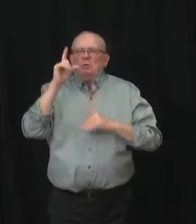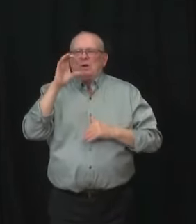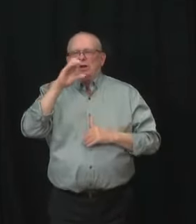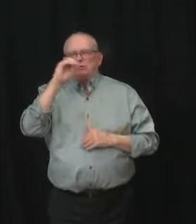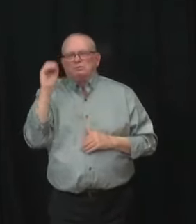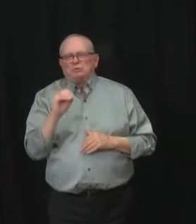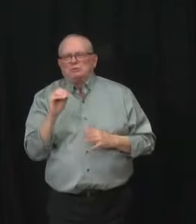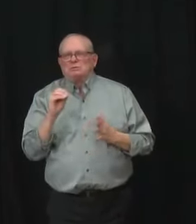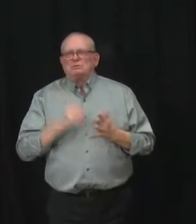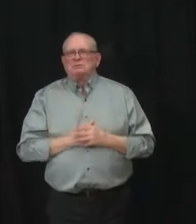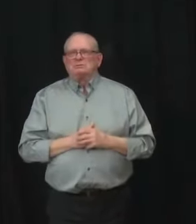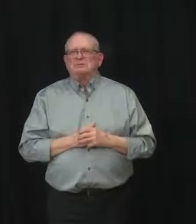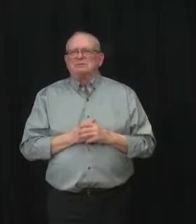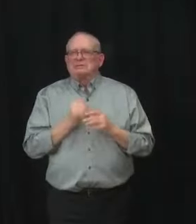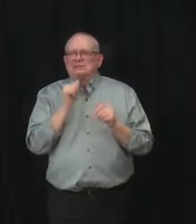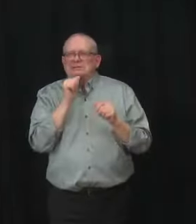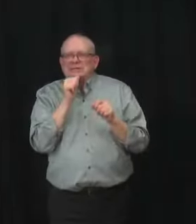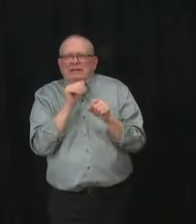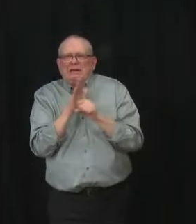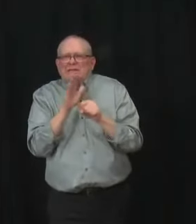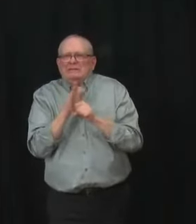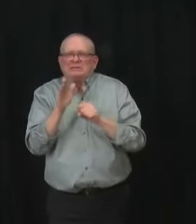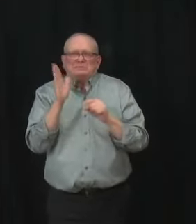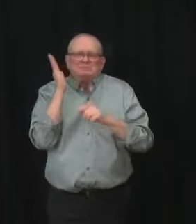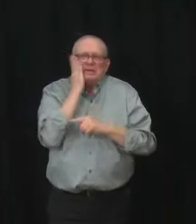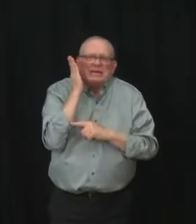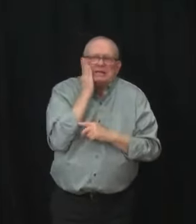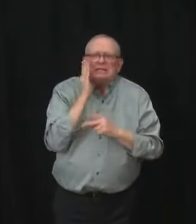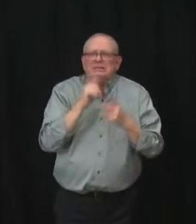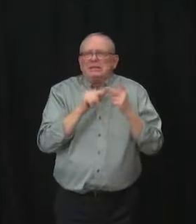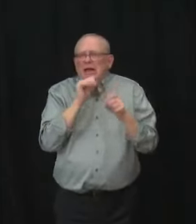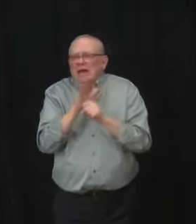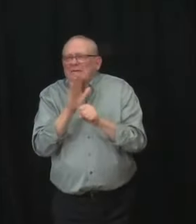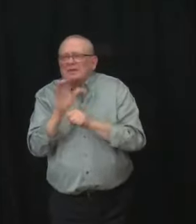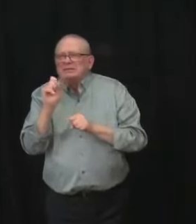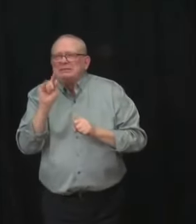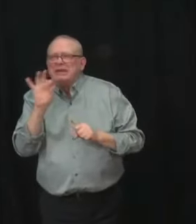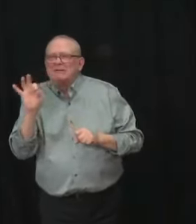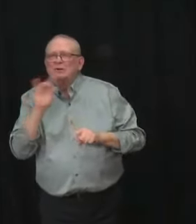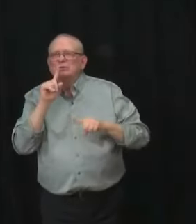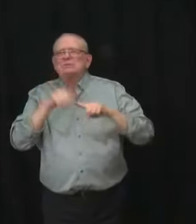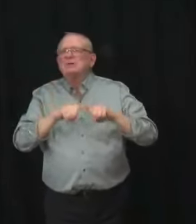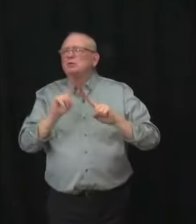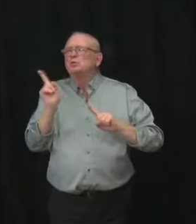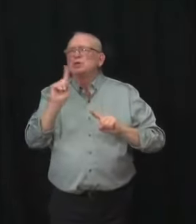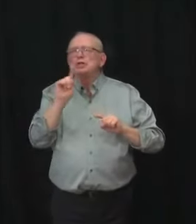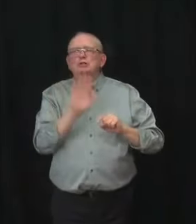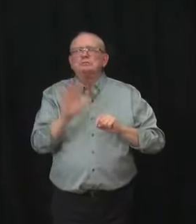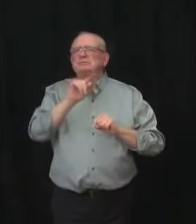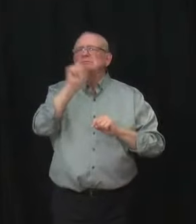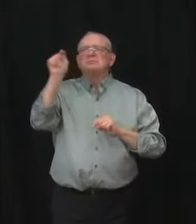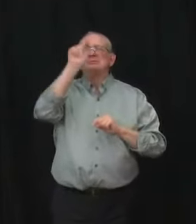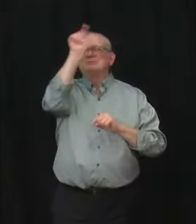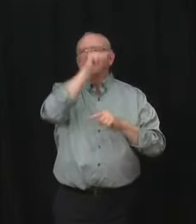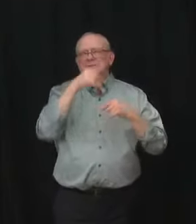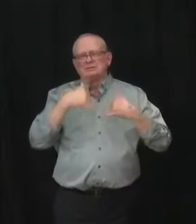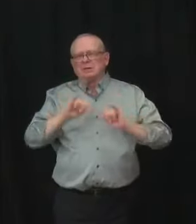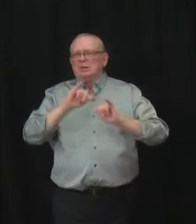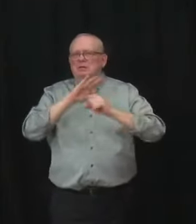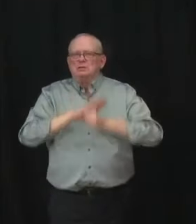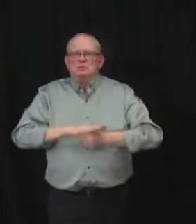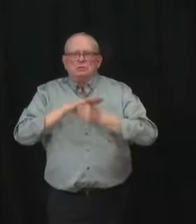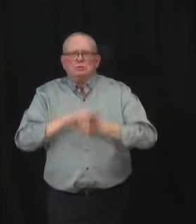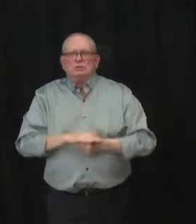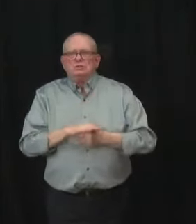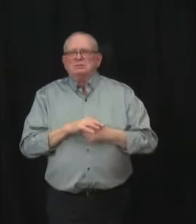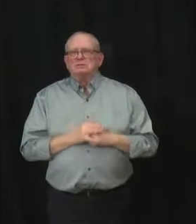more will be used as necessary in the coming days. The system is under strain. That's no question. But we